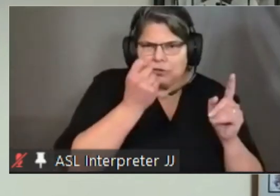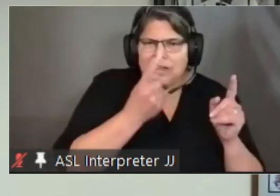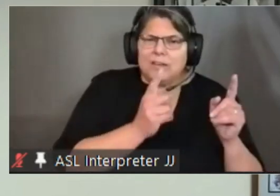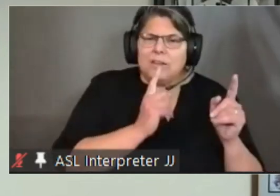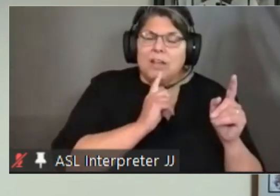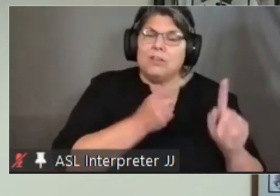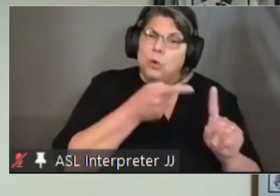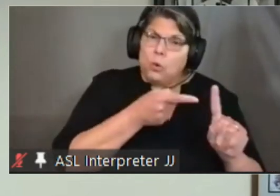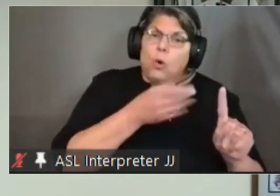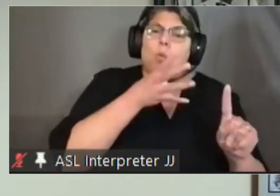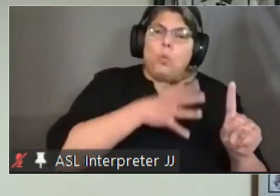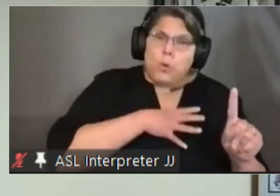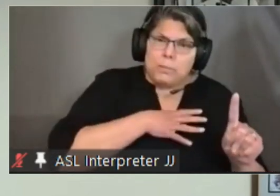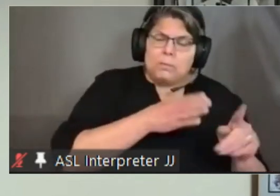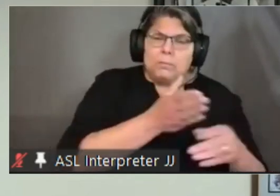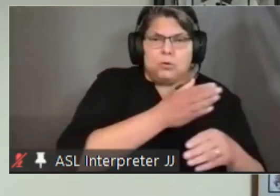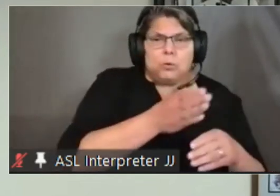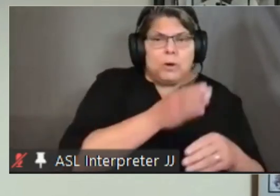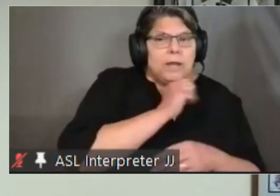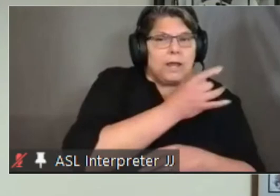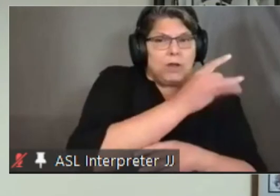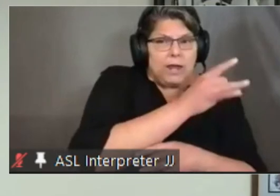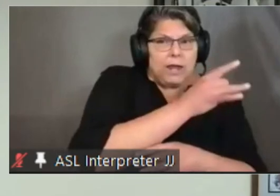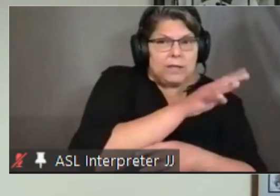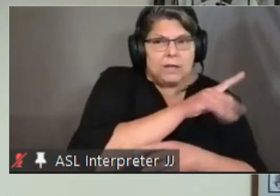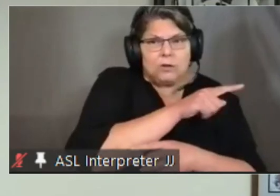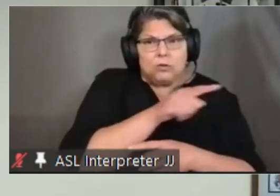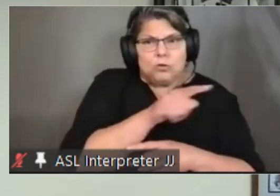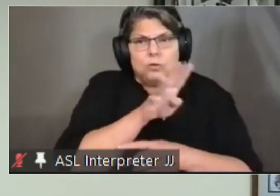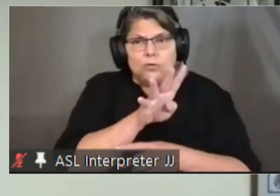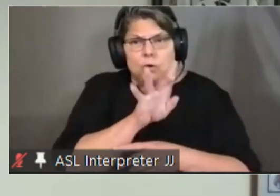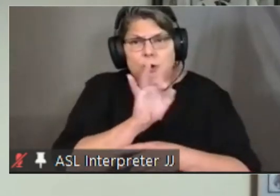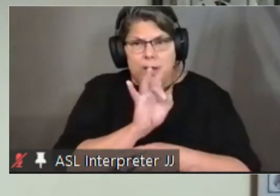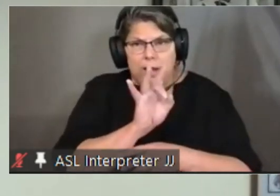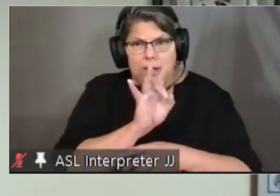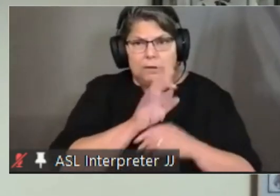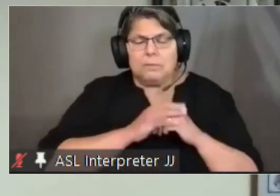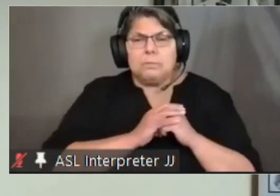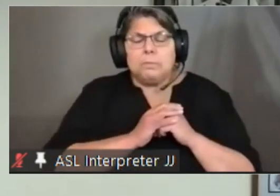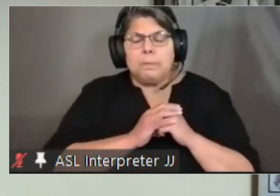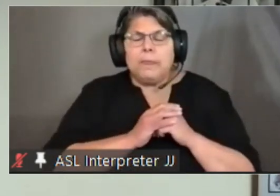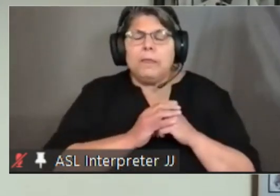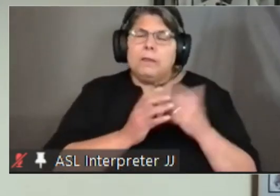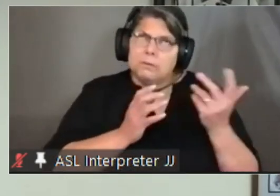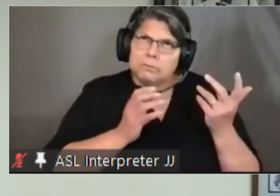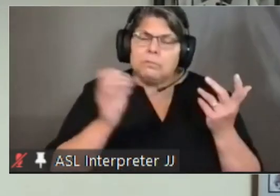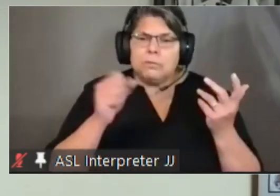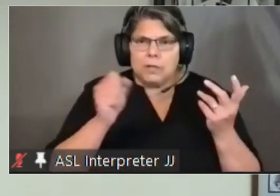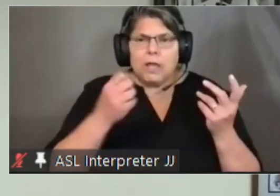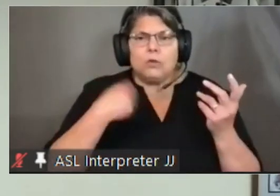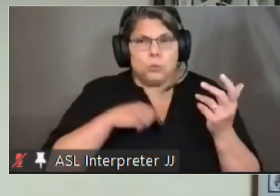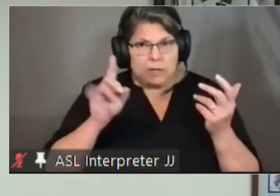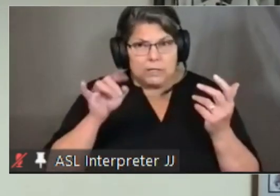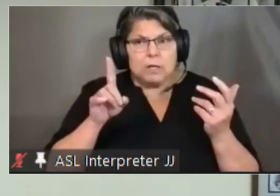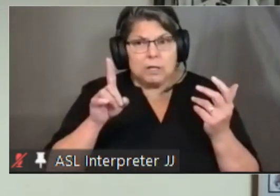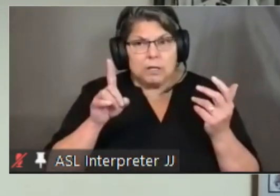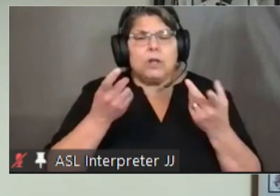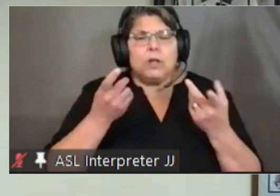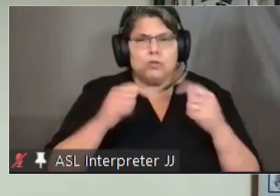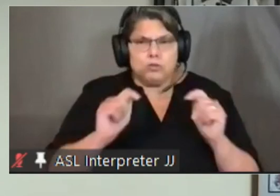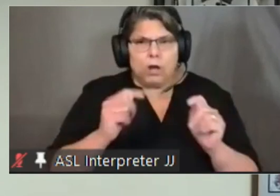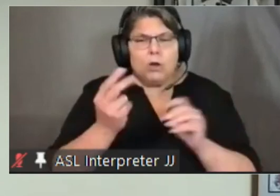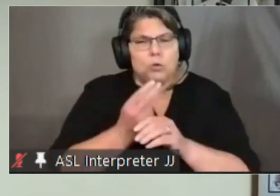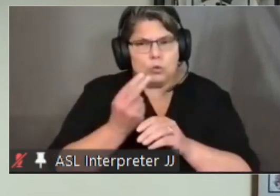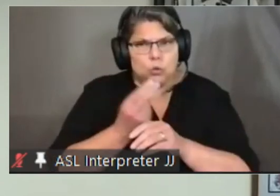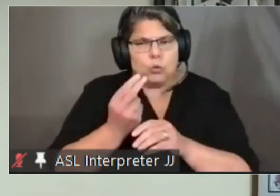18 and 48 it is true that we had um um made an effort to make available